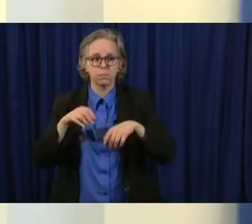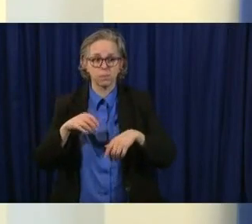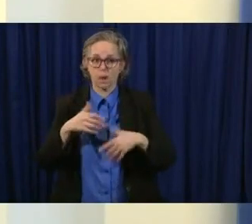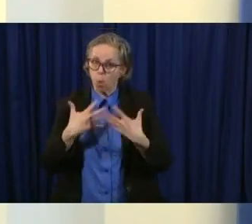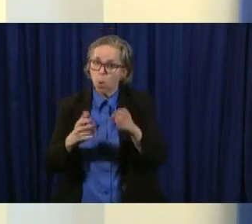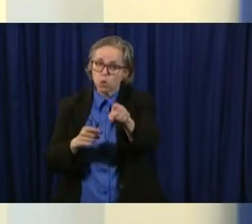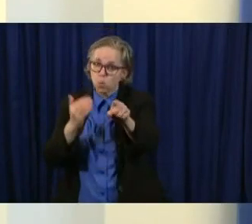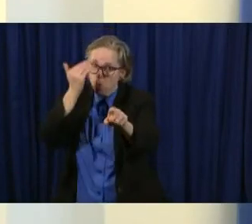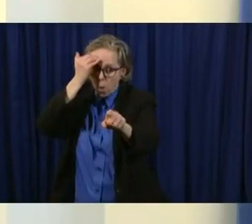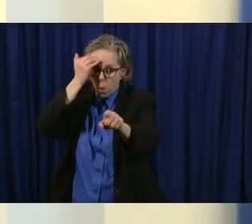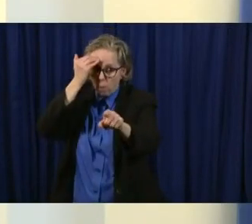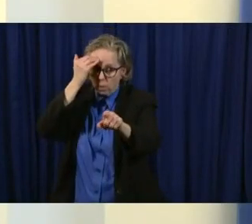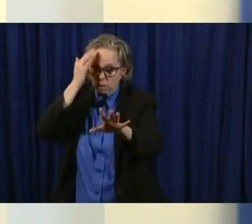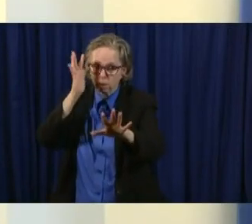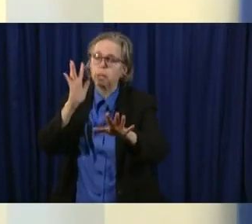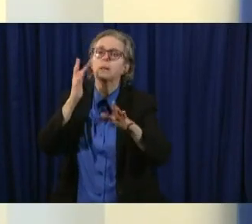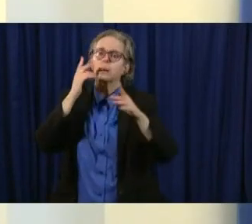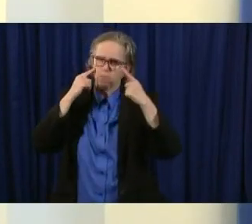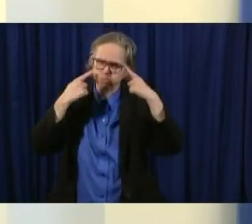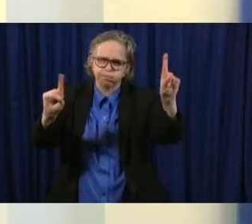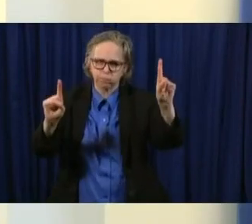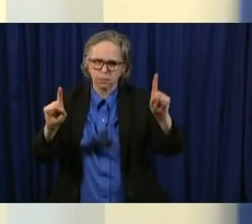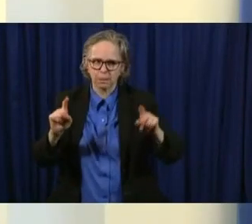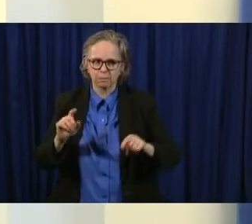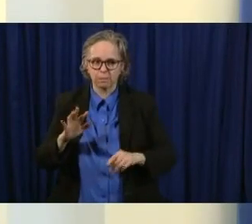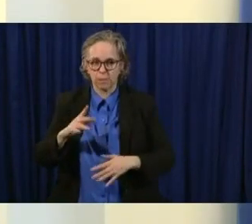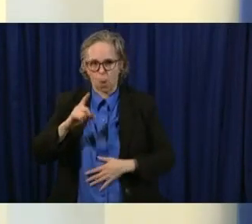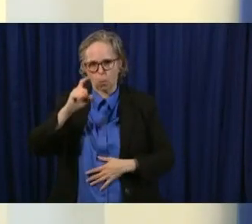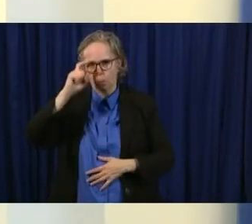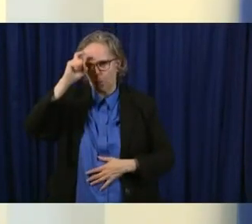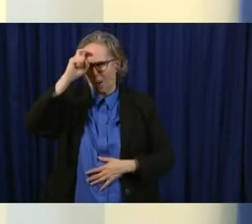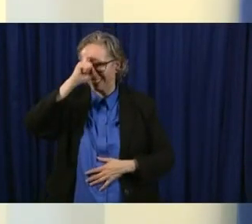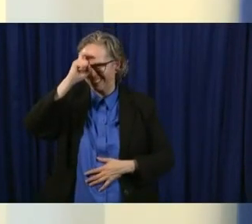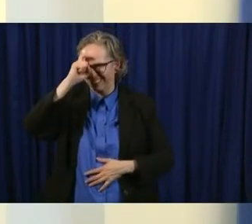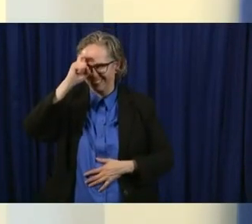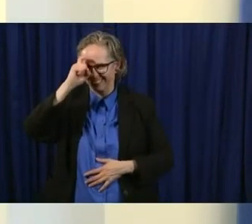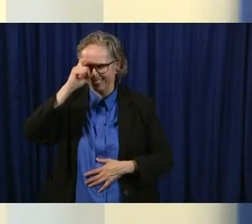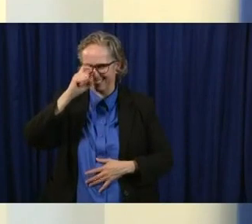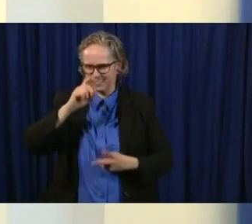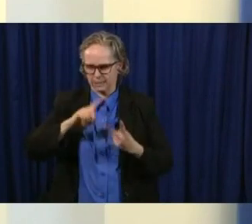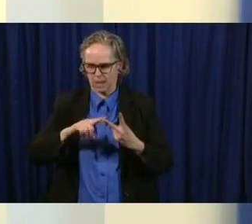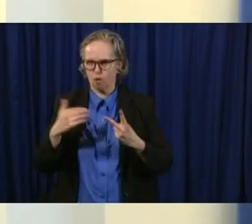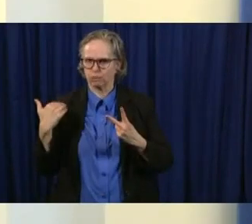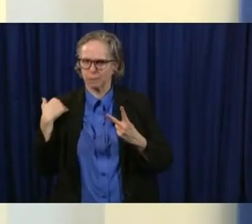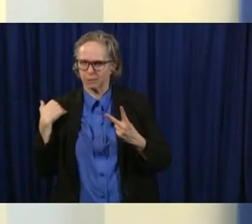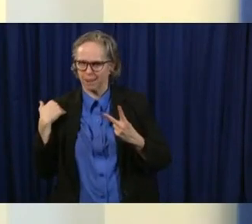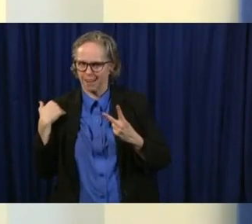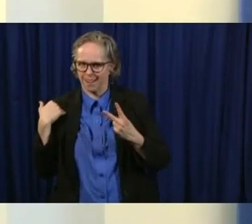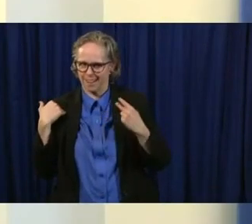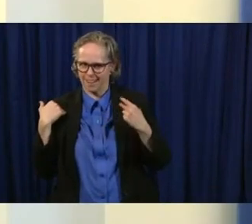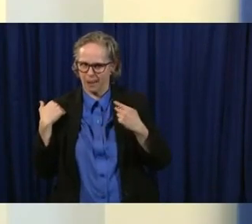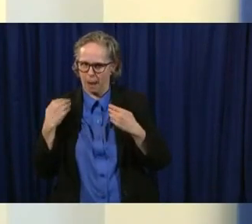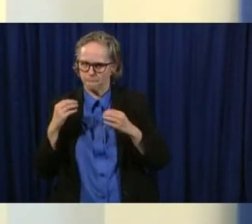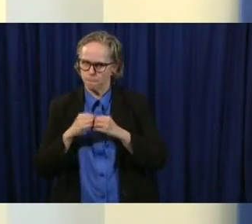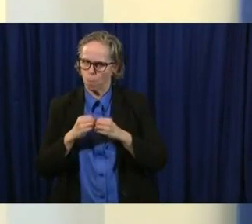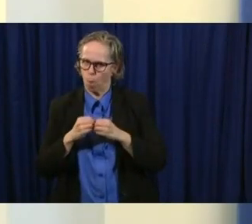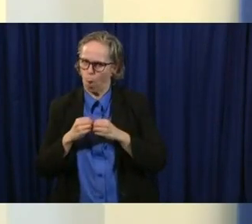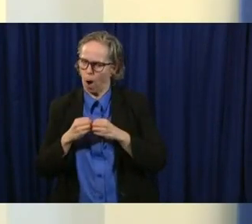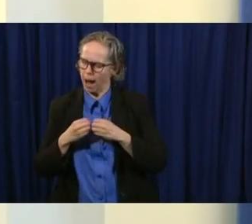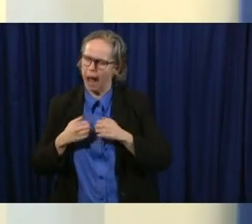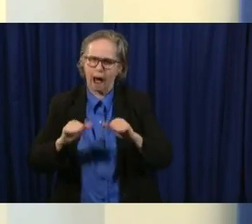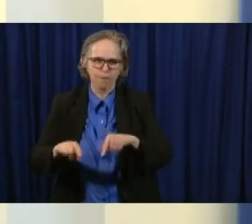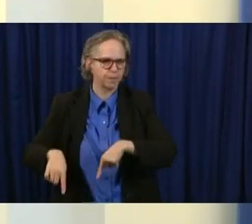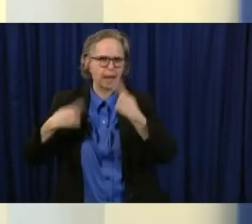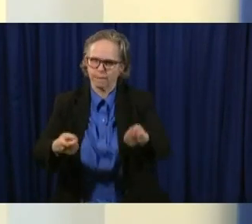this wisely responsibly and we'll double down our efforts and when we make these